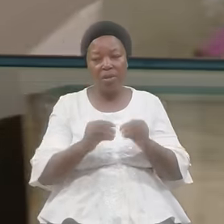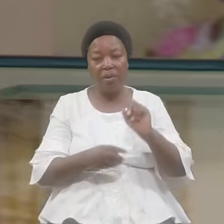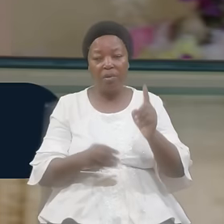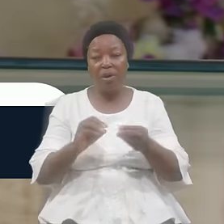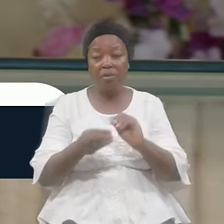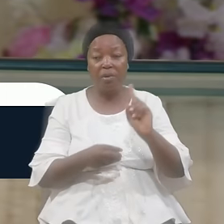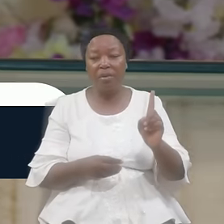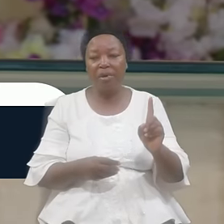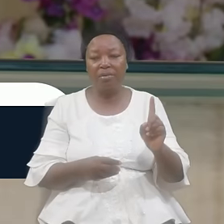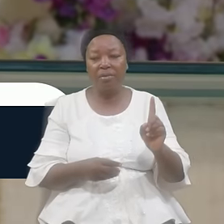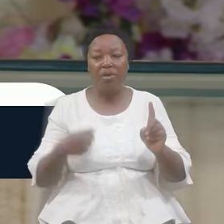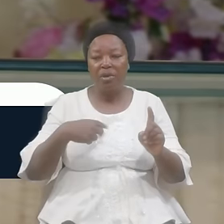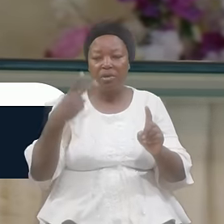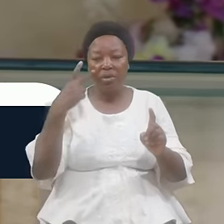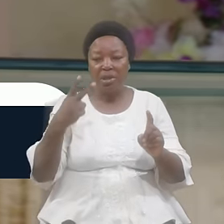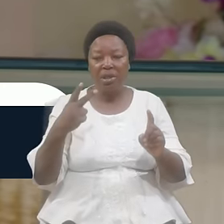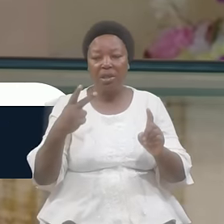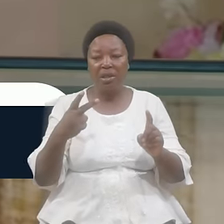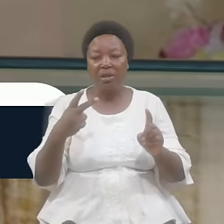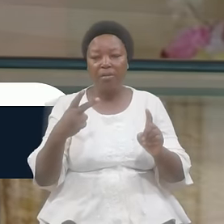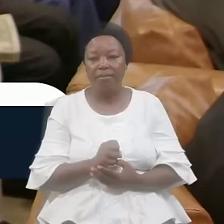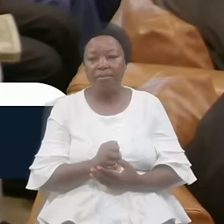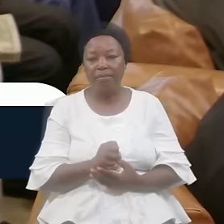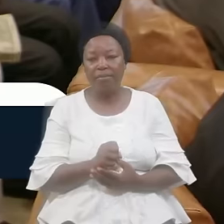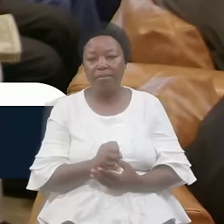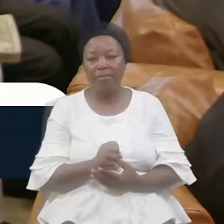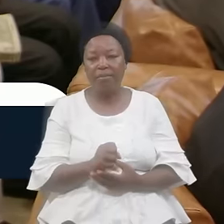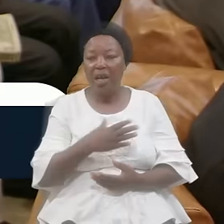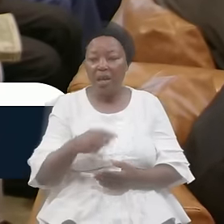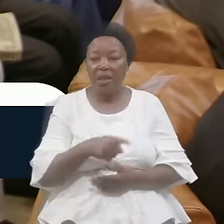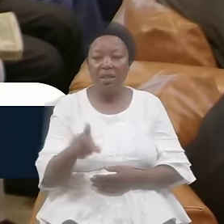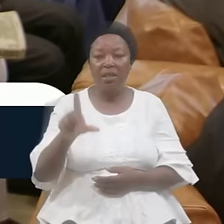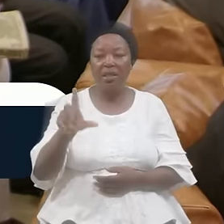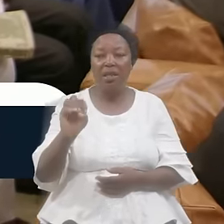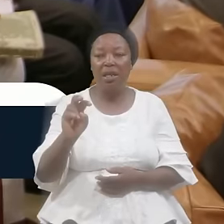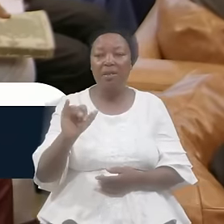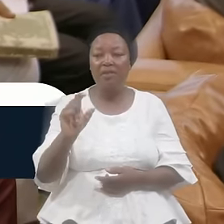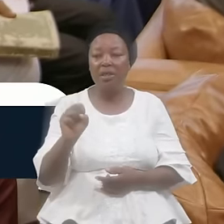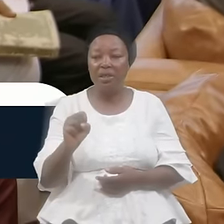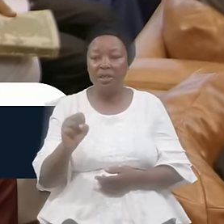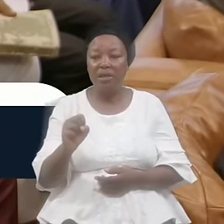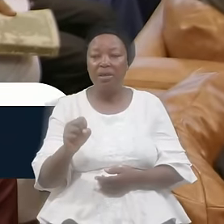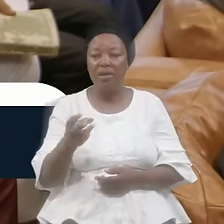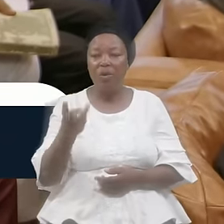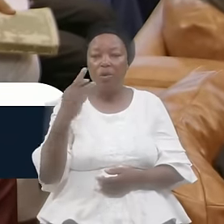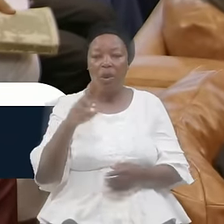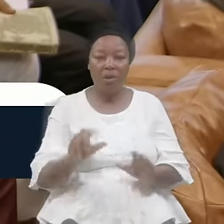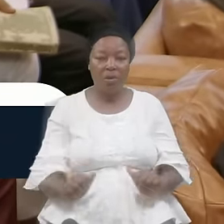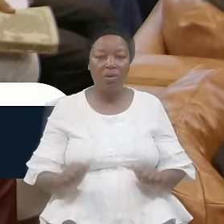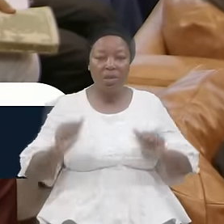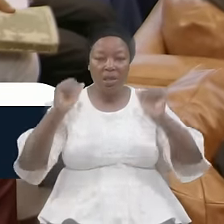One We're Looking At These Levites And These Levites Were Consecrated